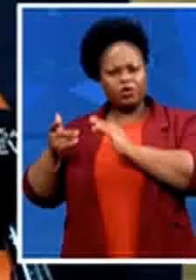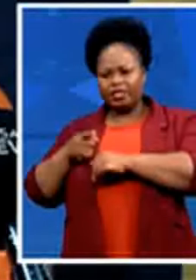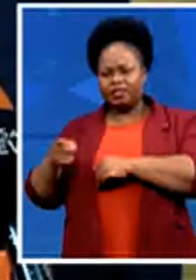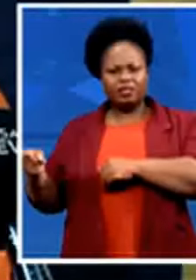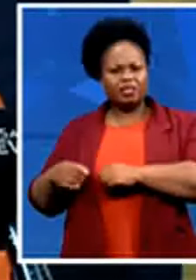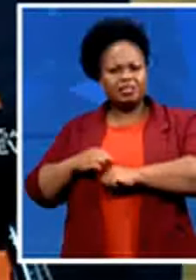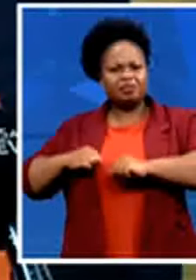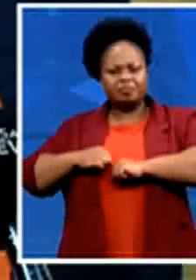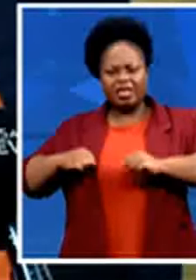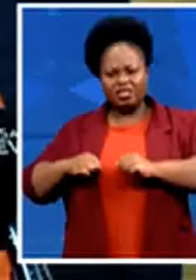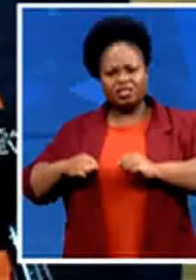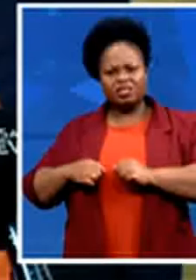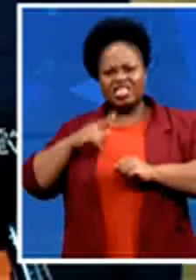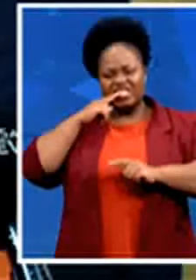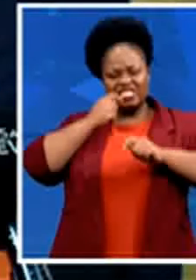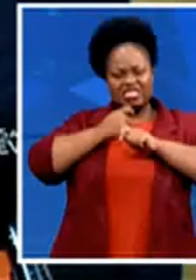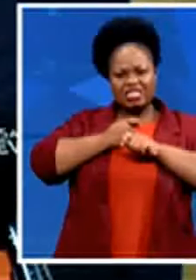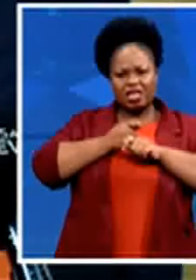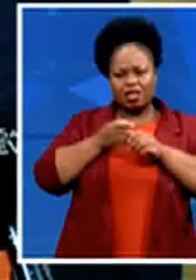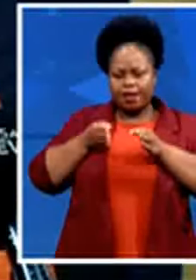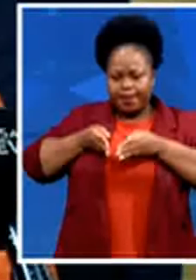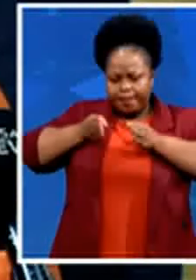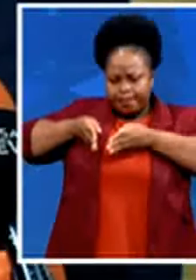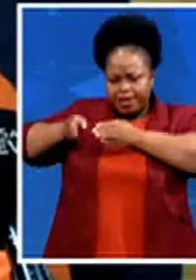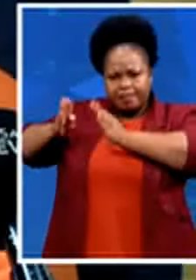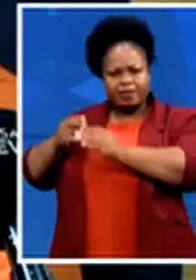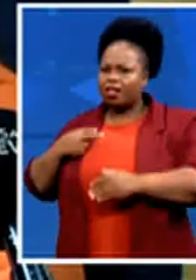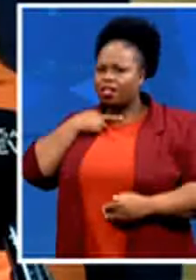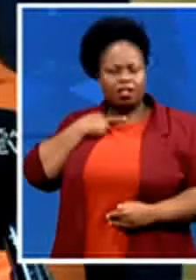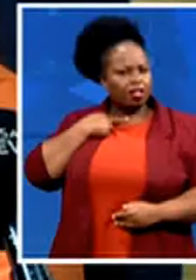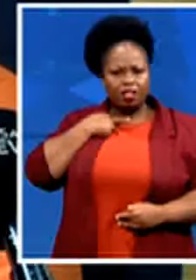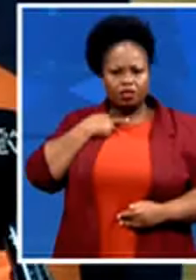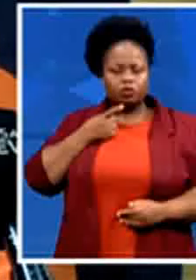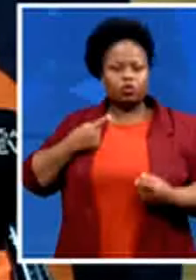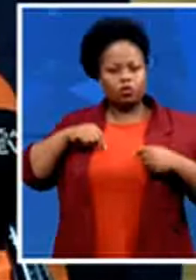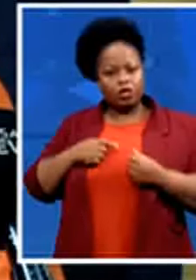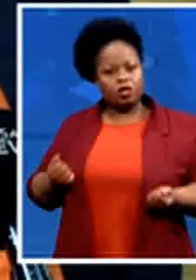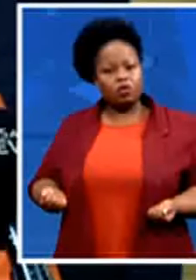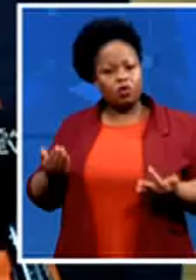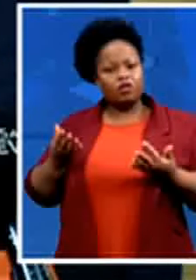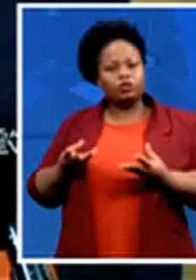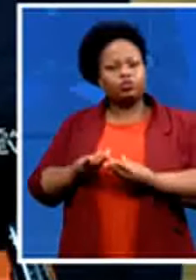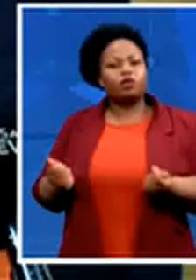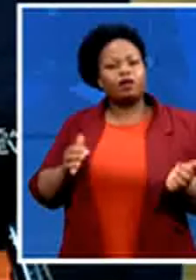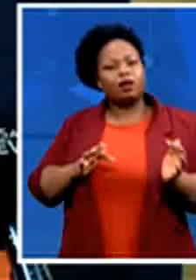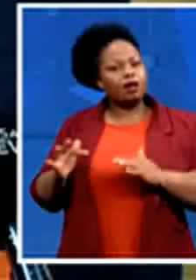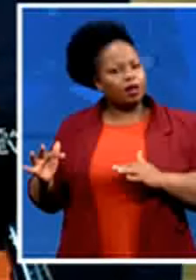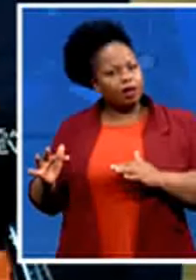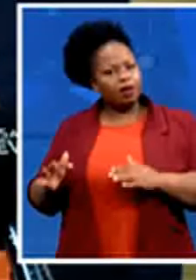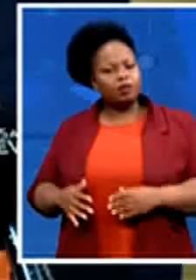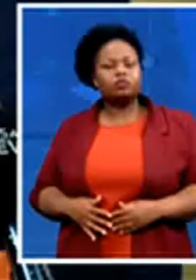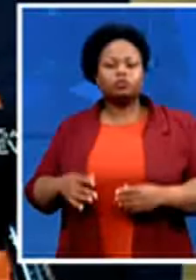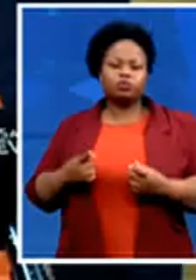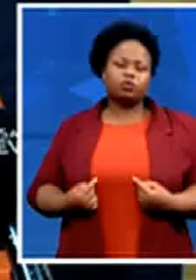not properly designed so the solution that we offer is good that we will take state-owned land